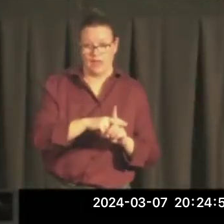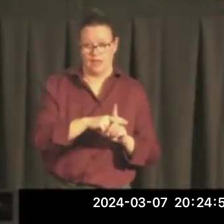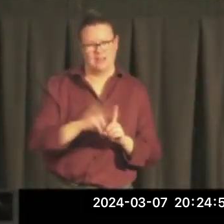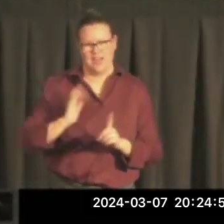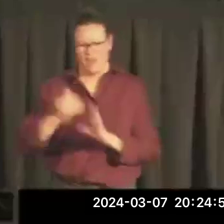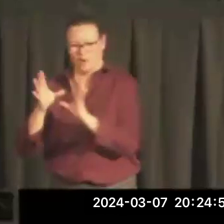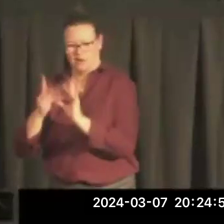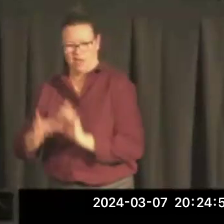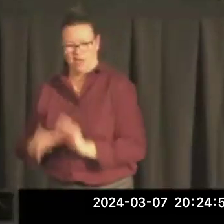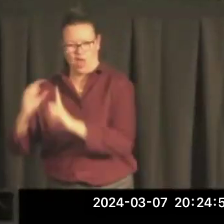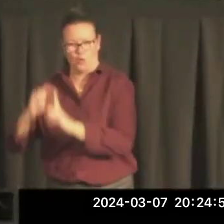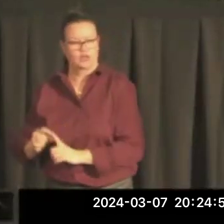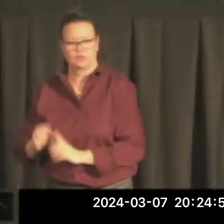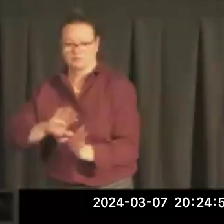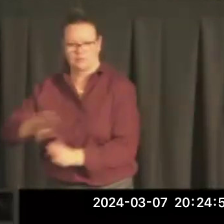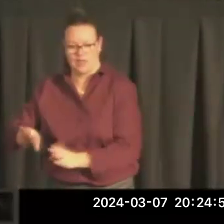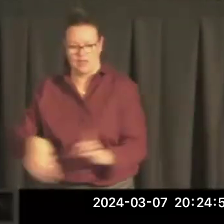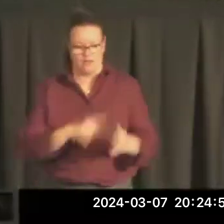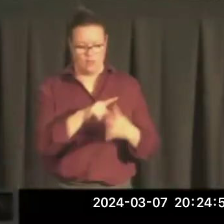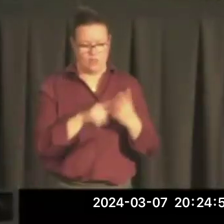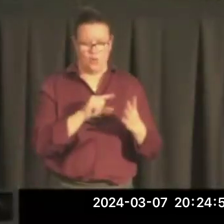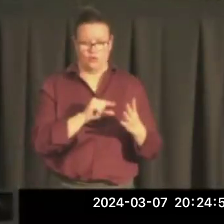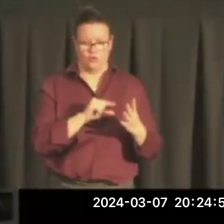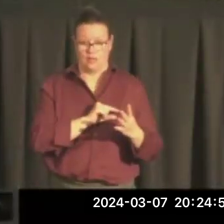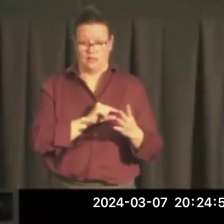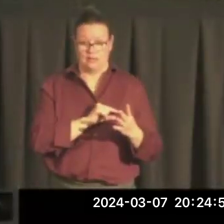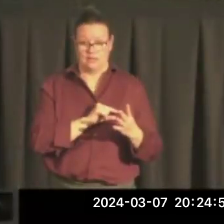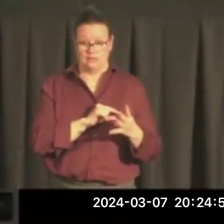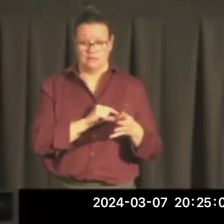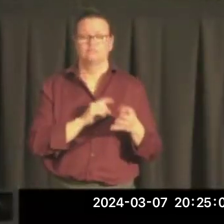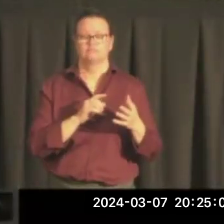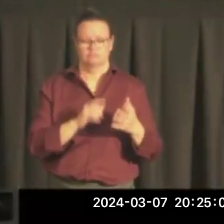praise of him. Will remain his most eloquent tribute.